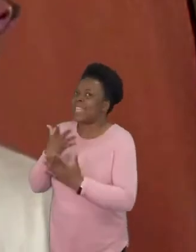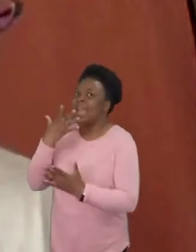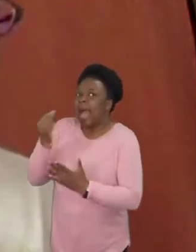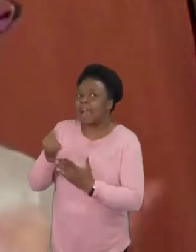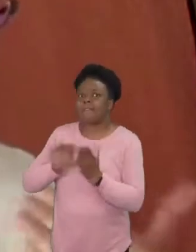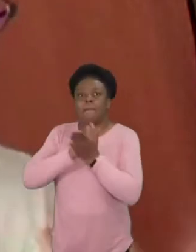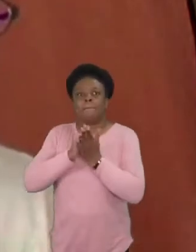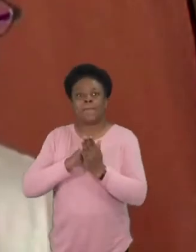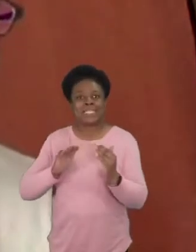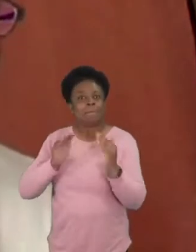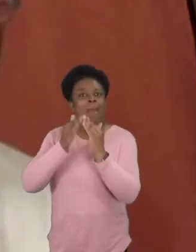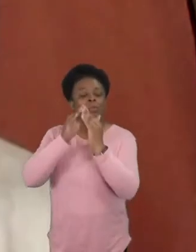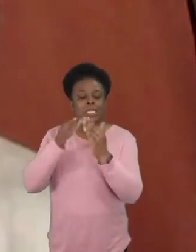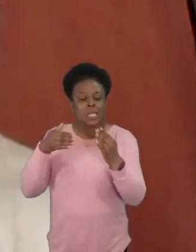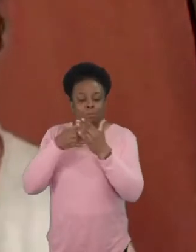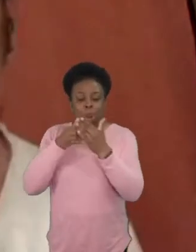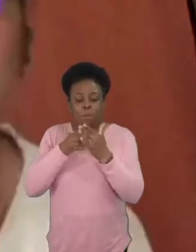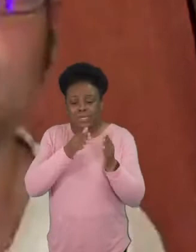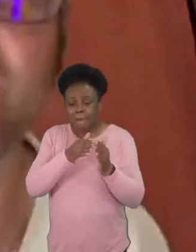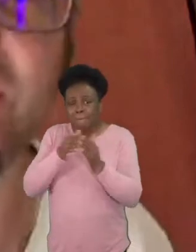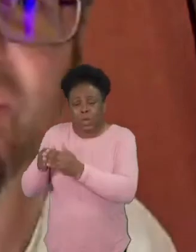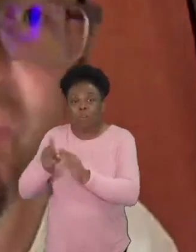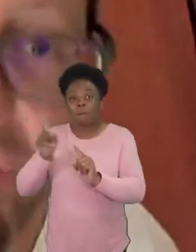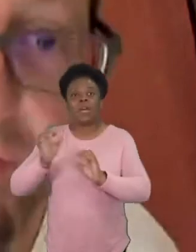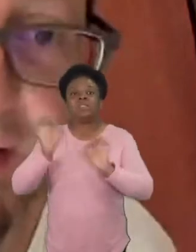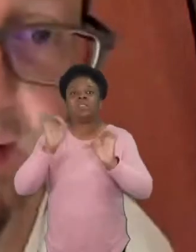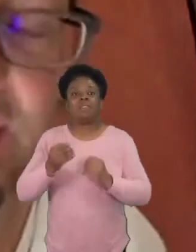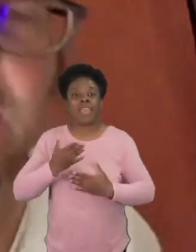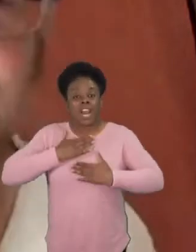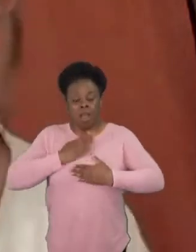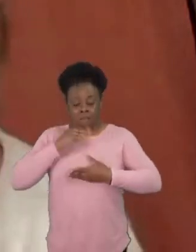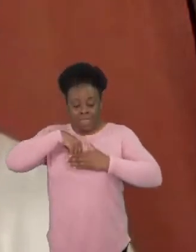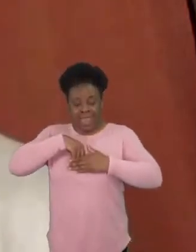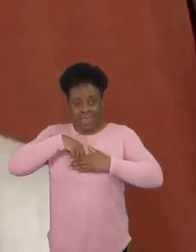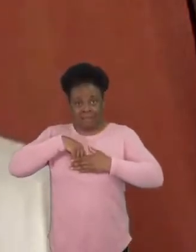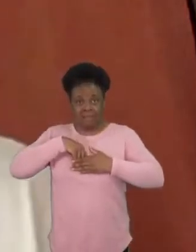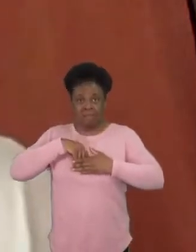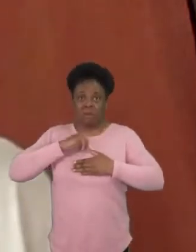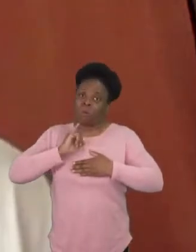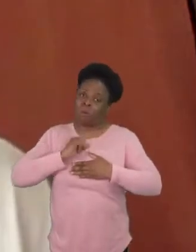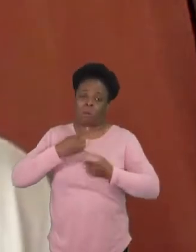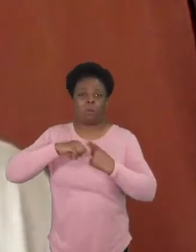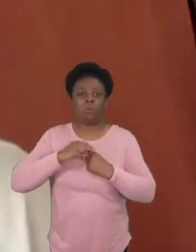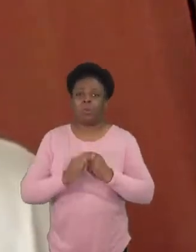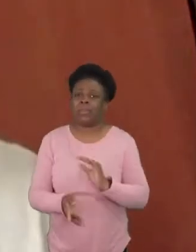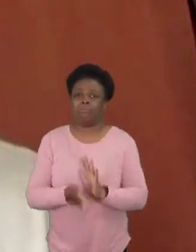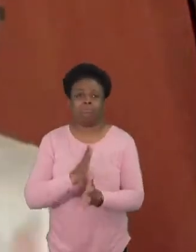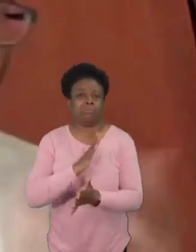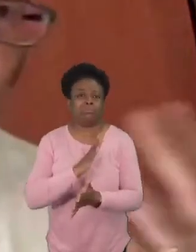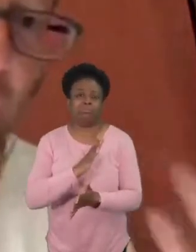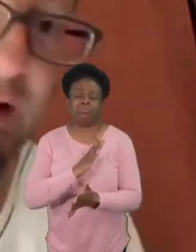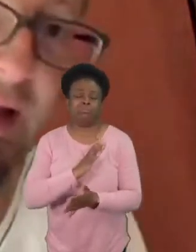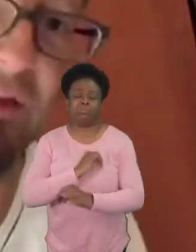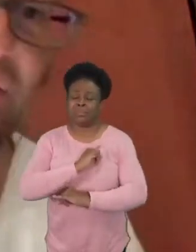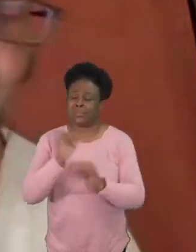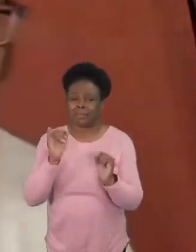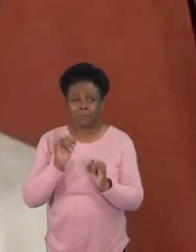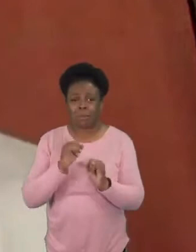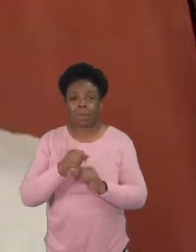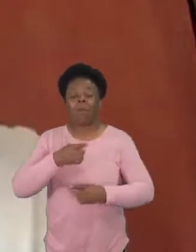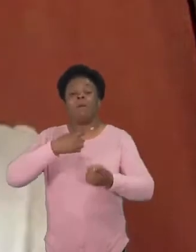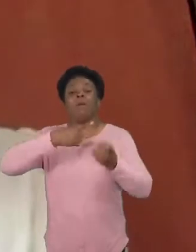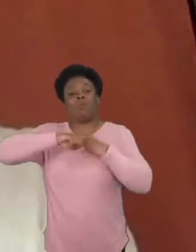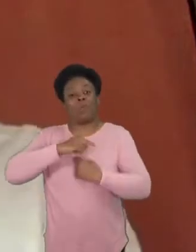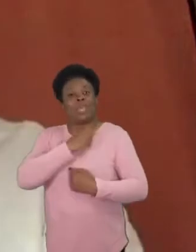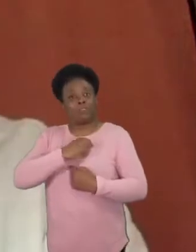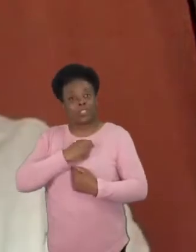when we have become known more for who we've excluded than who we've embraced more for what we're against than